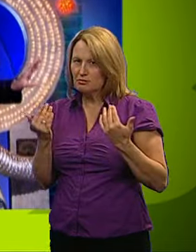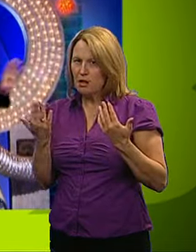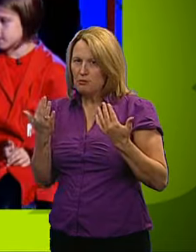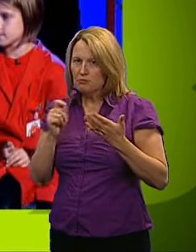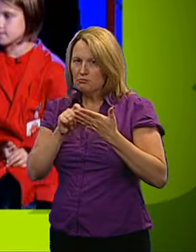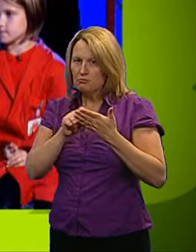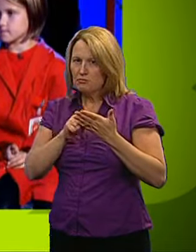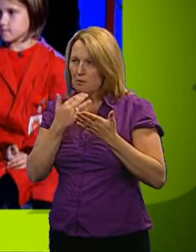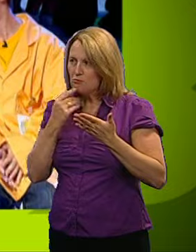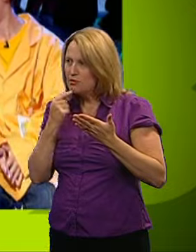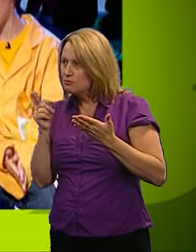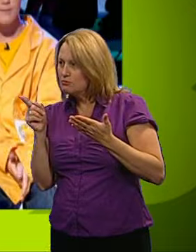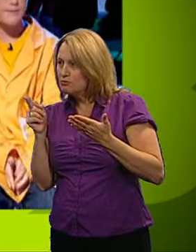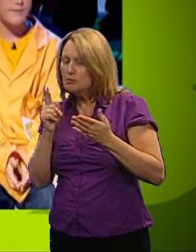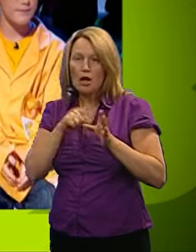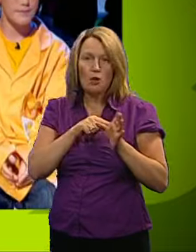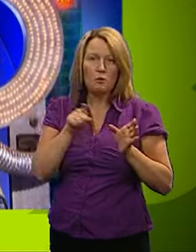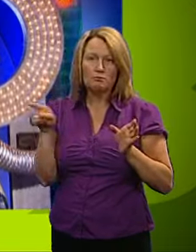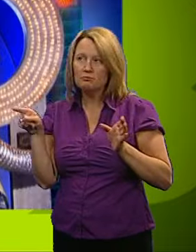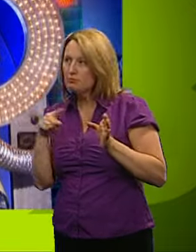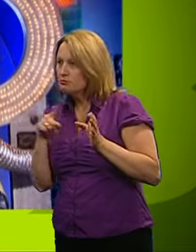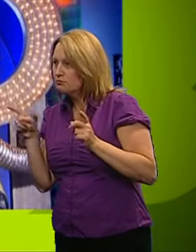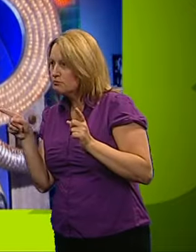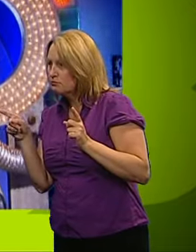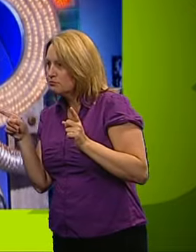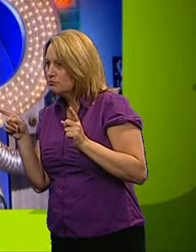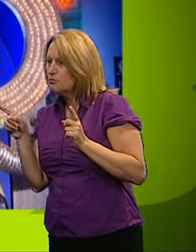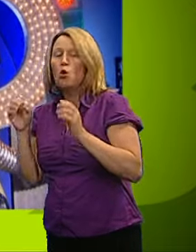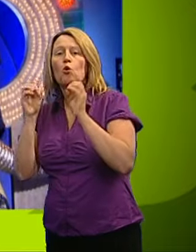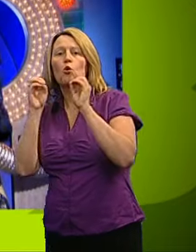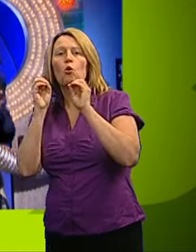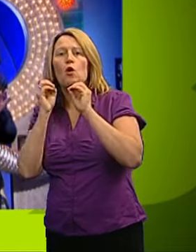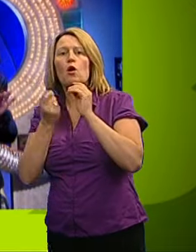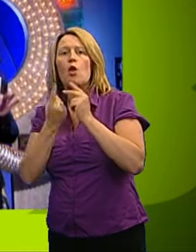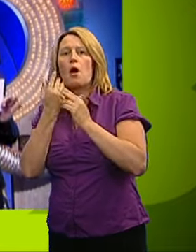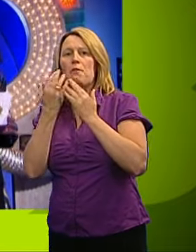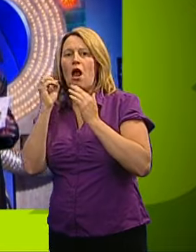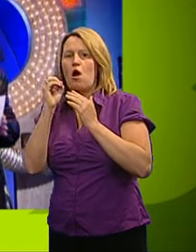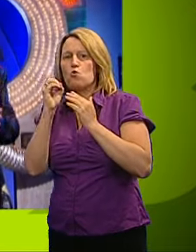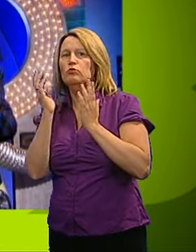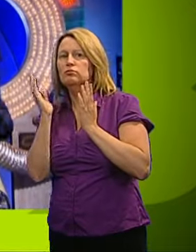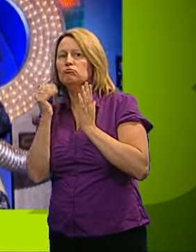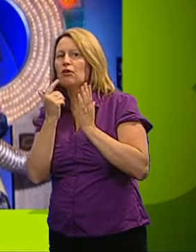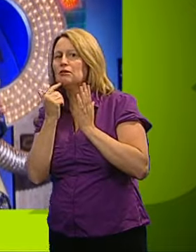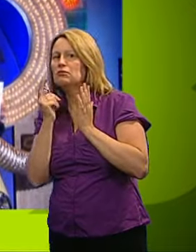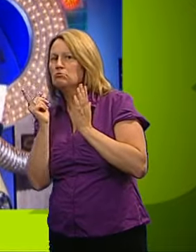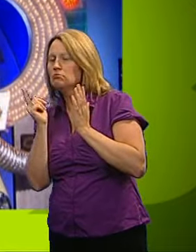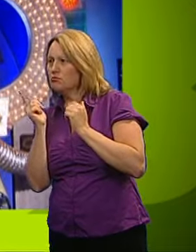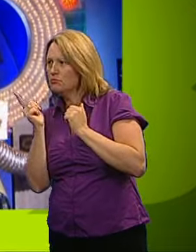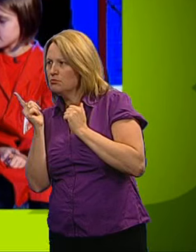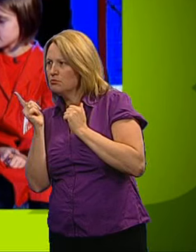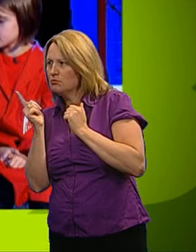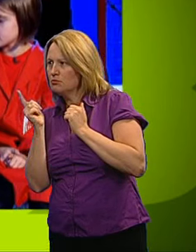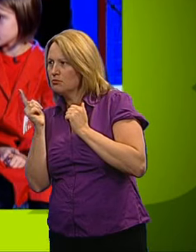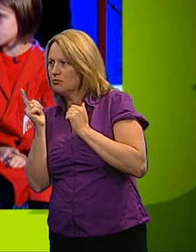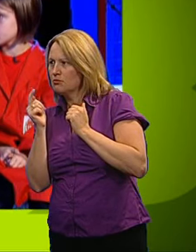Reds, have you written down an answer? Yellows, have you written down an answer? Yeah. OK. The number called a Google is one followed by how many zeros? Reds,